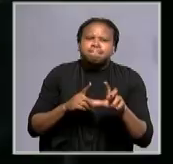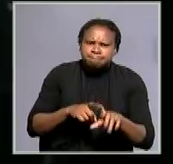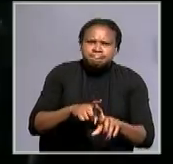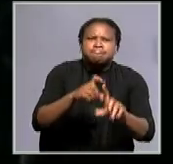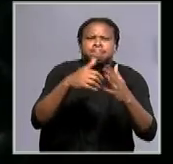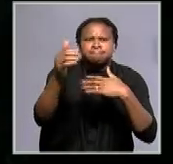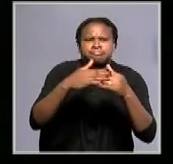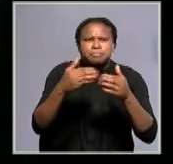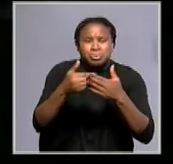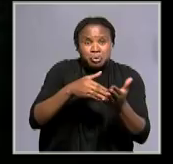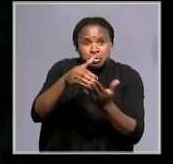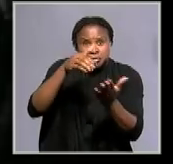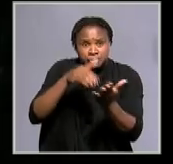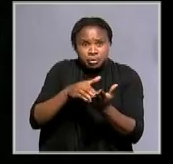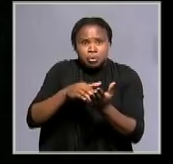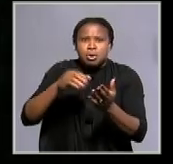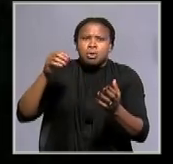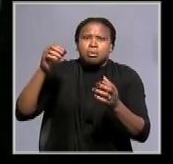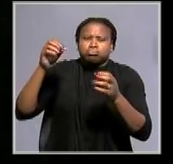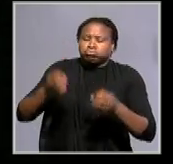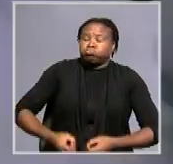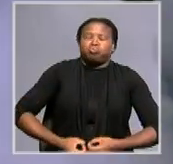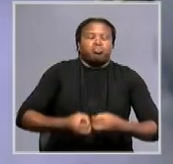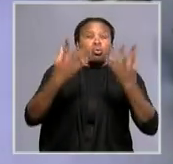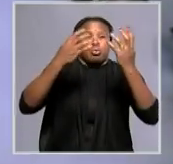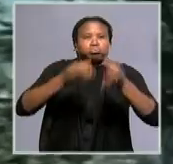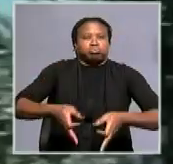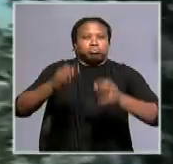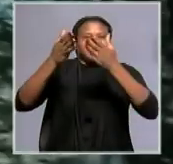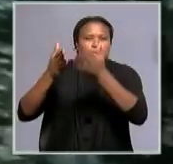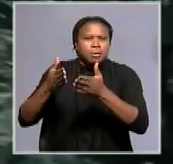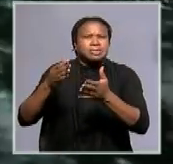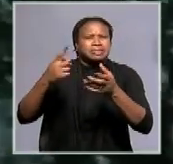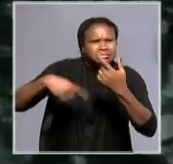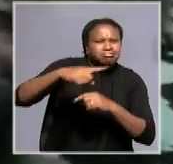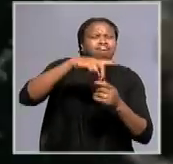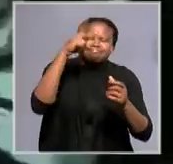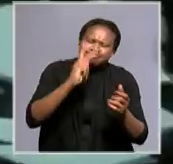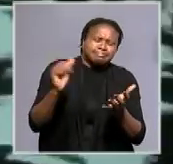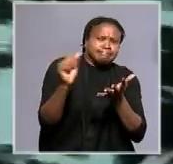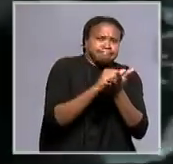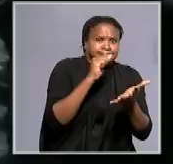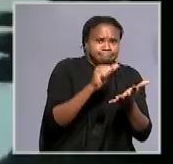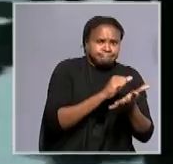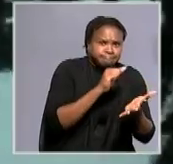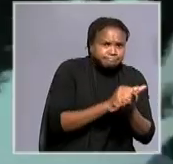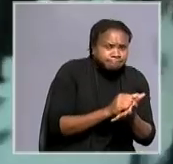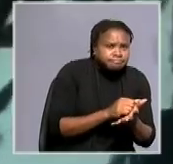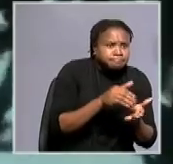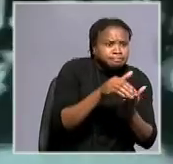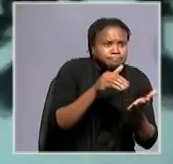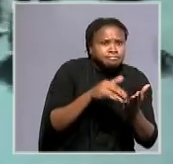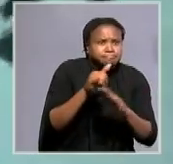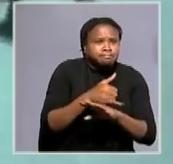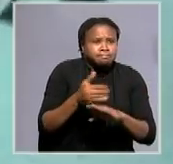before we reached it, it was in flames. We ran to the other directions. Before we reached that direction,